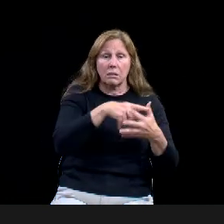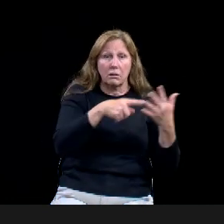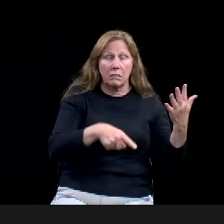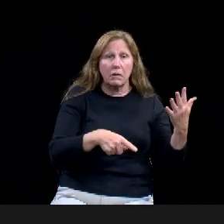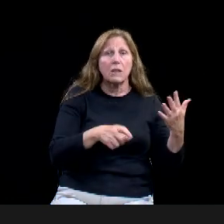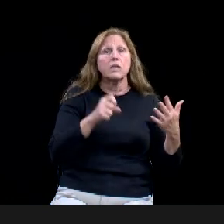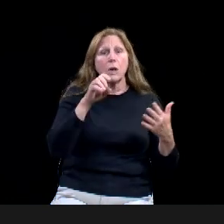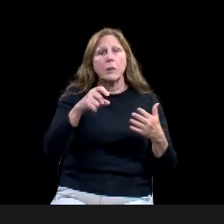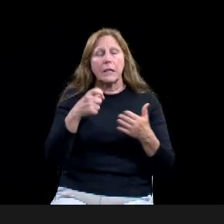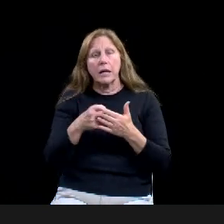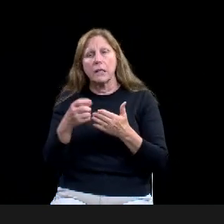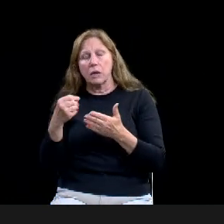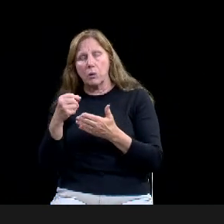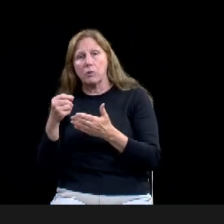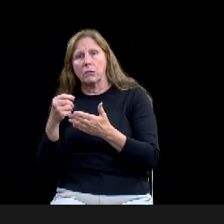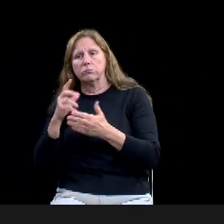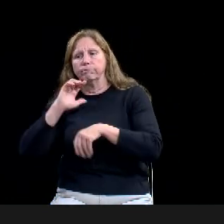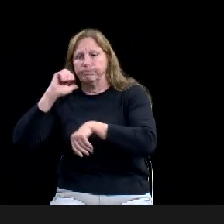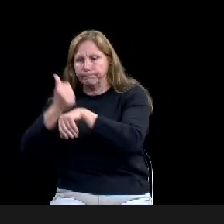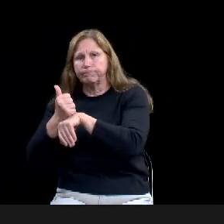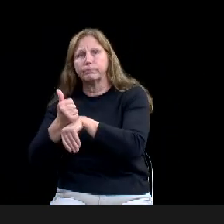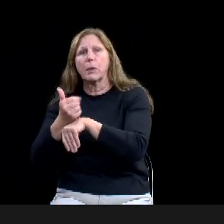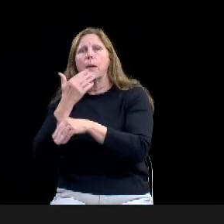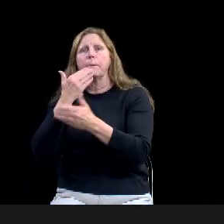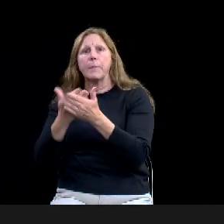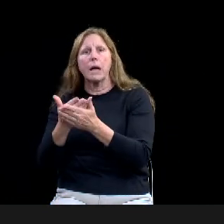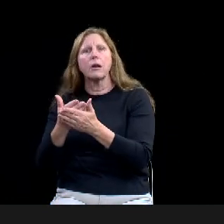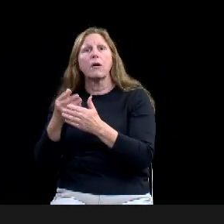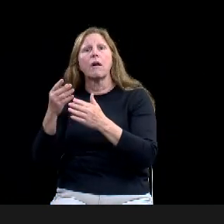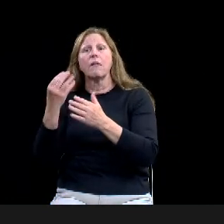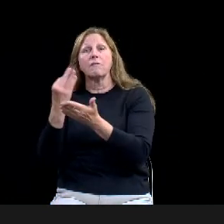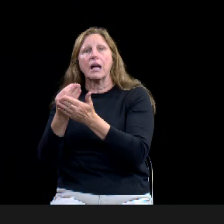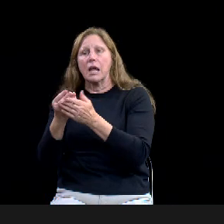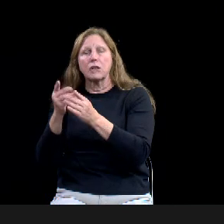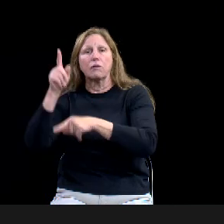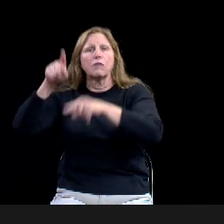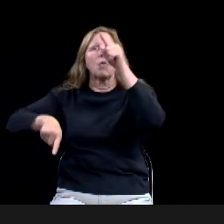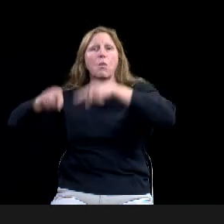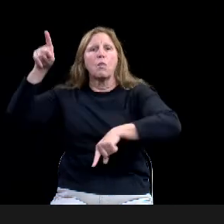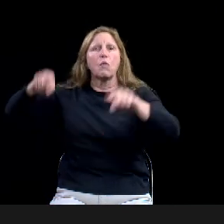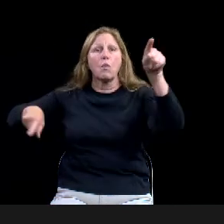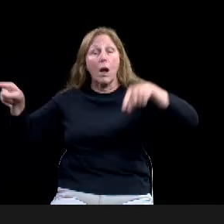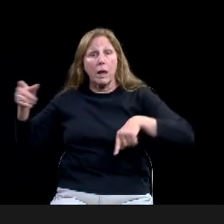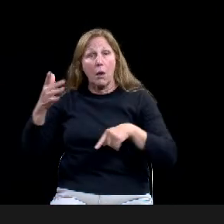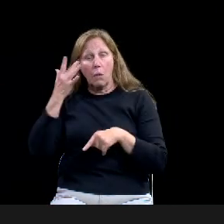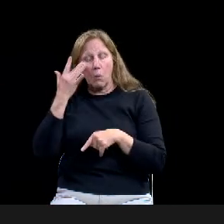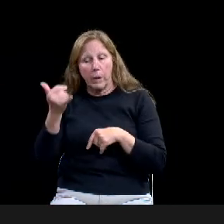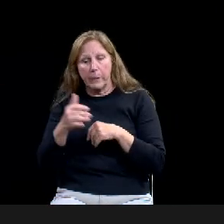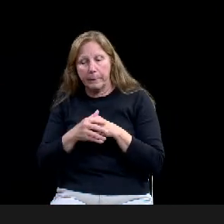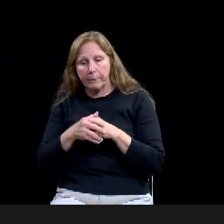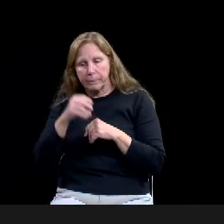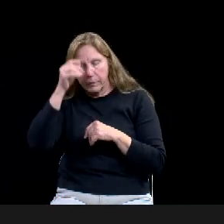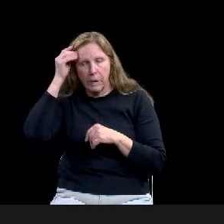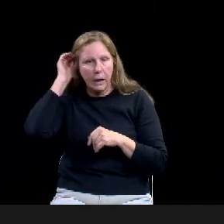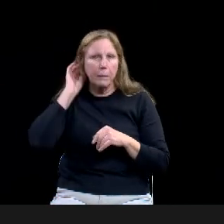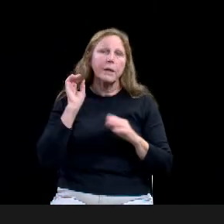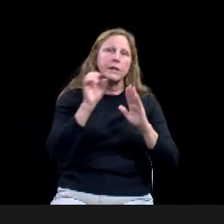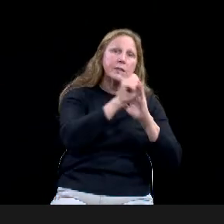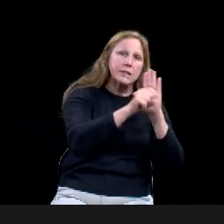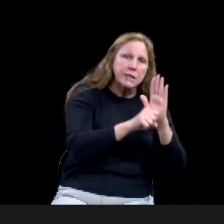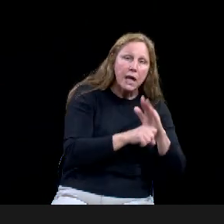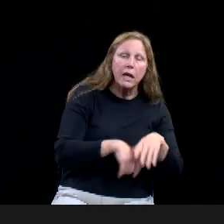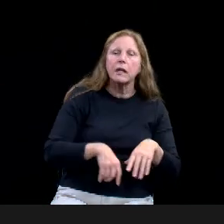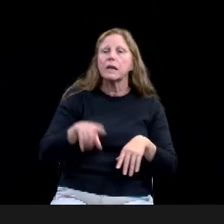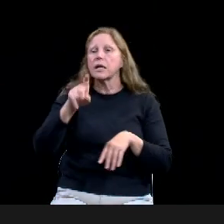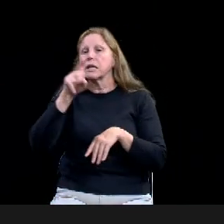uh, by the Texas Ranger association association foundation, and also, um, uh, you know,